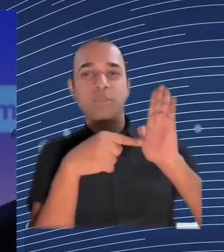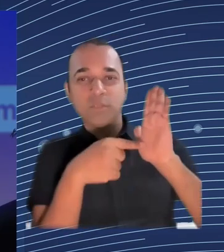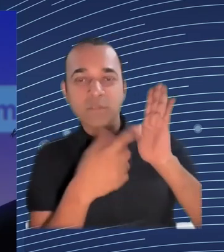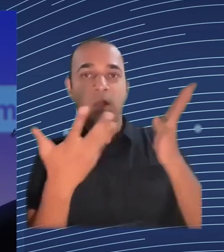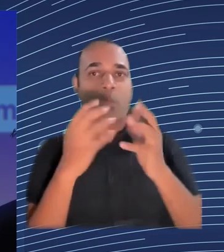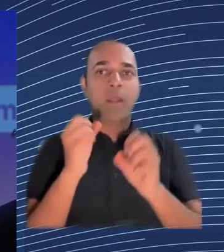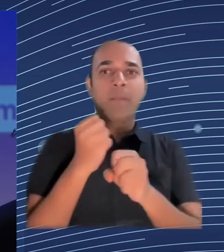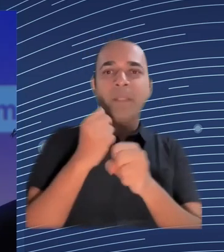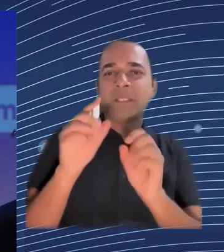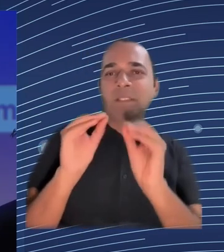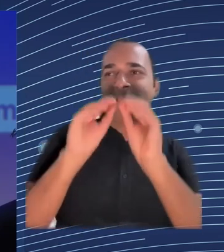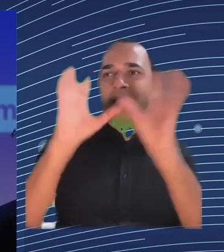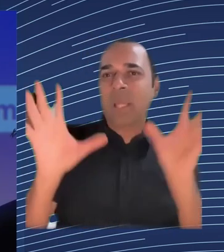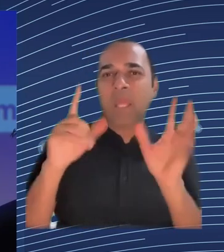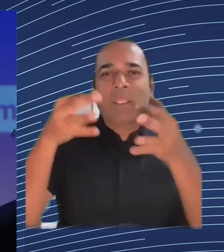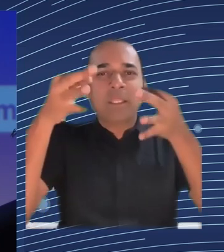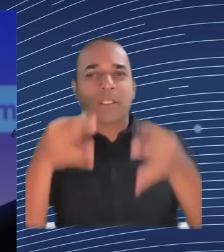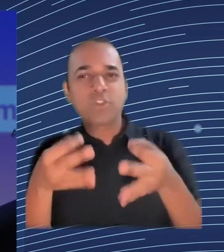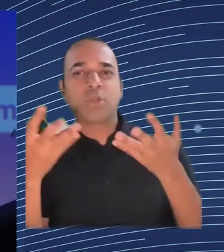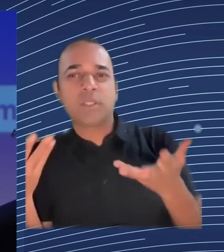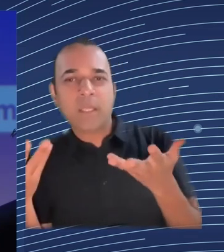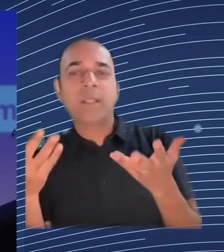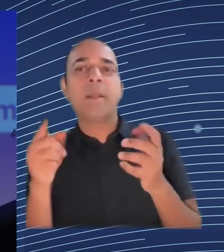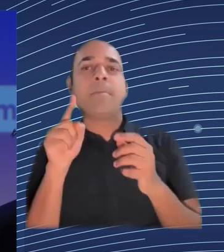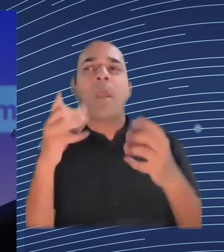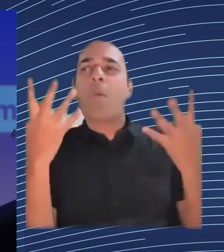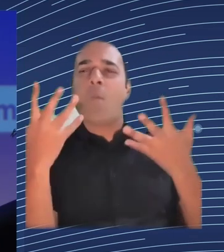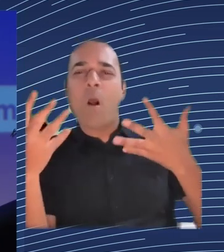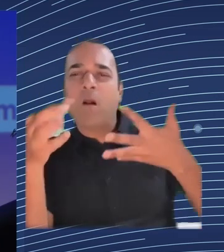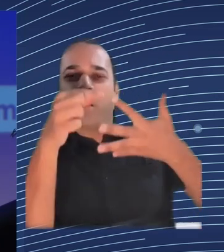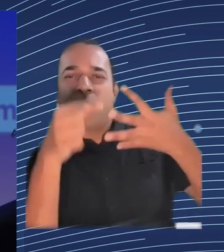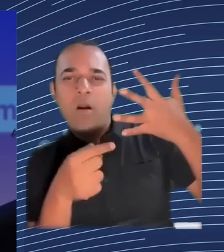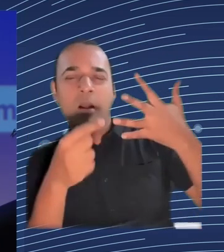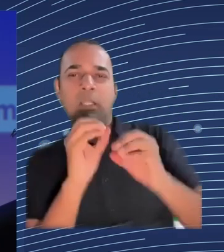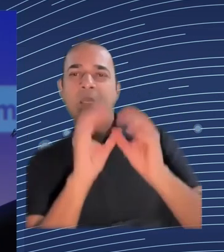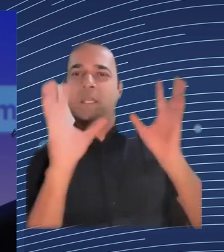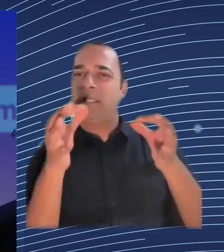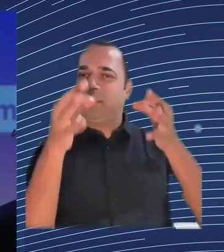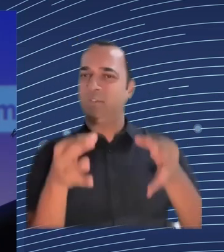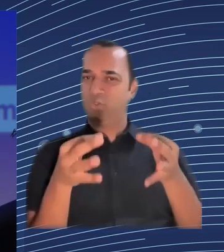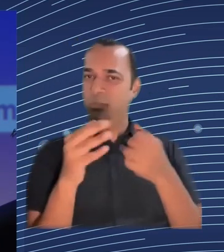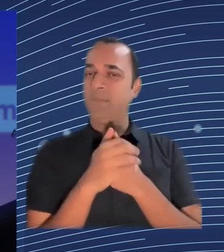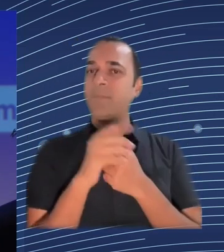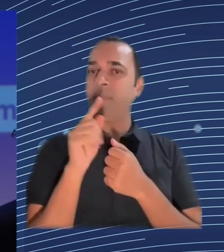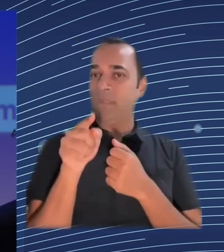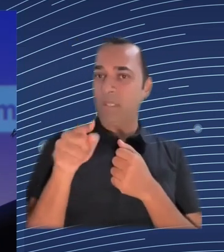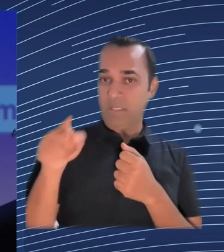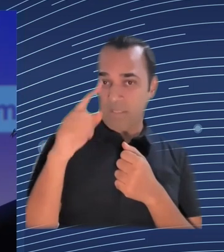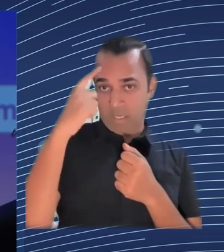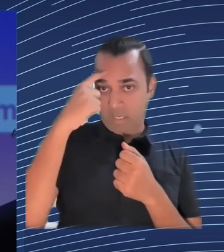so this is the thing the first thing is that today the law is already requiring this